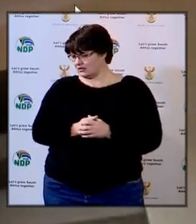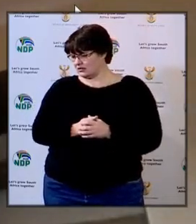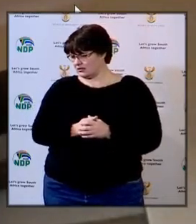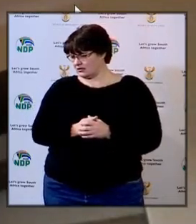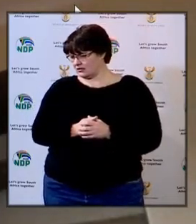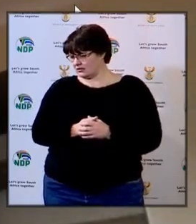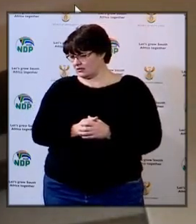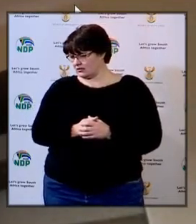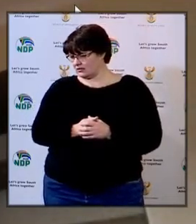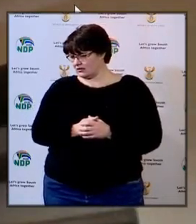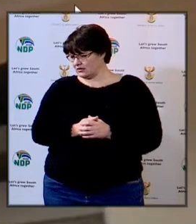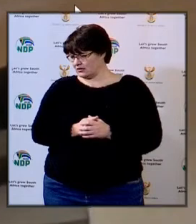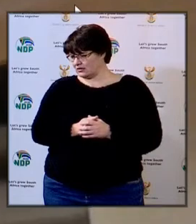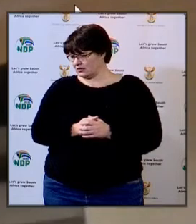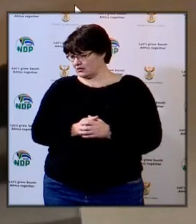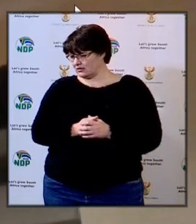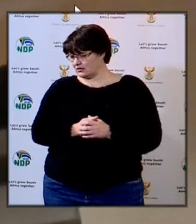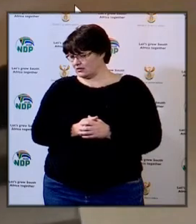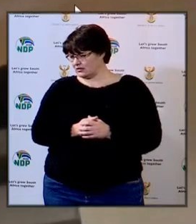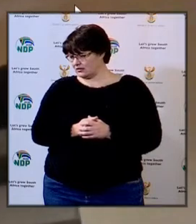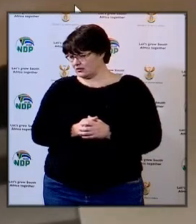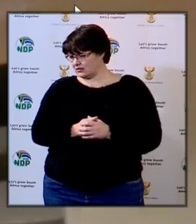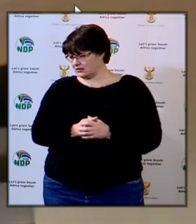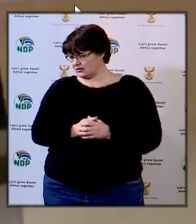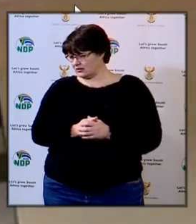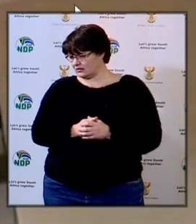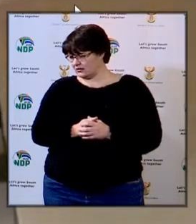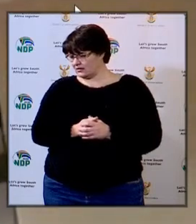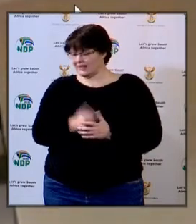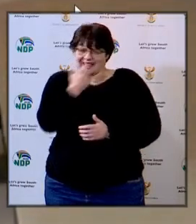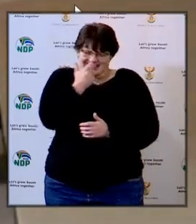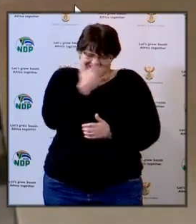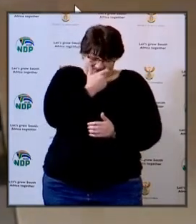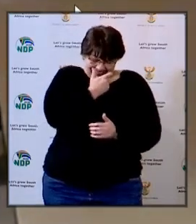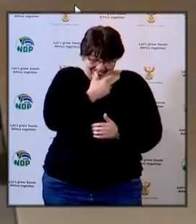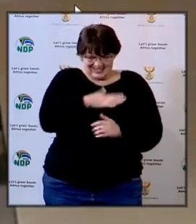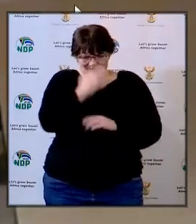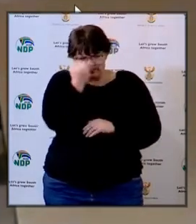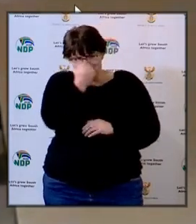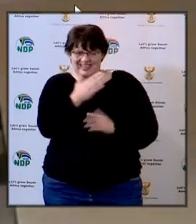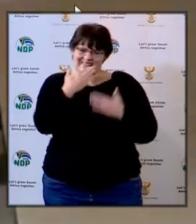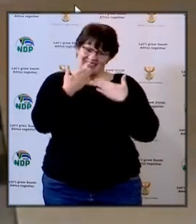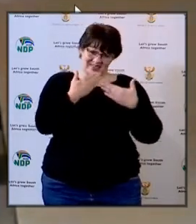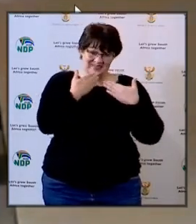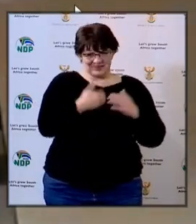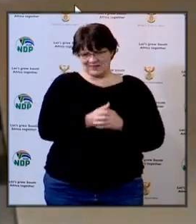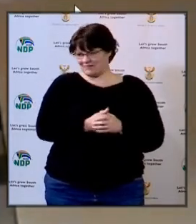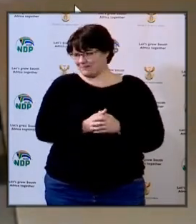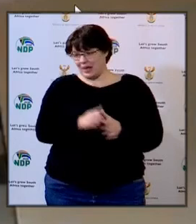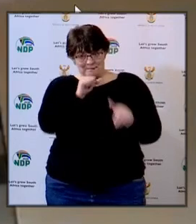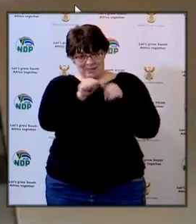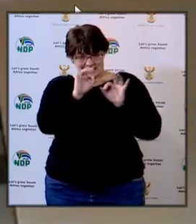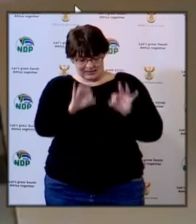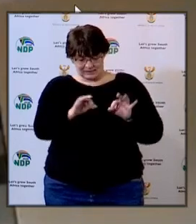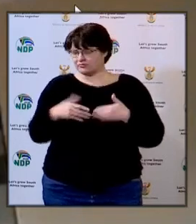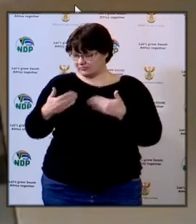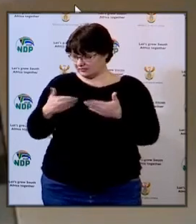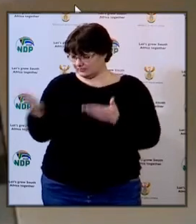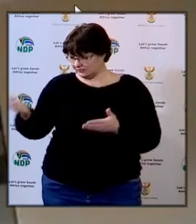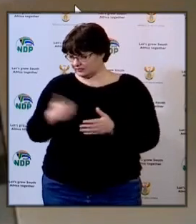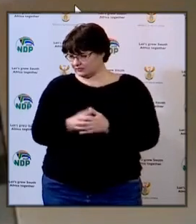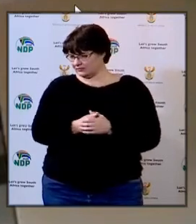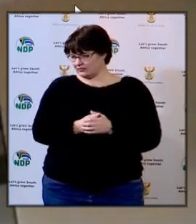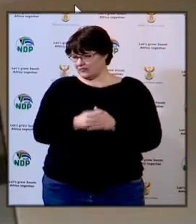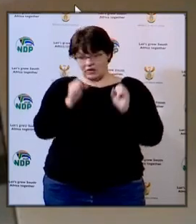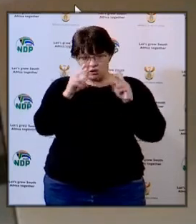face properly just tilt down please yes thank you thanks very am okay yeah go